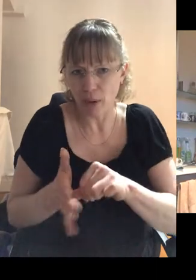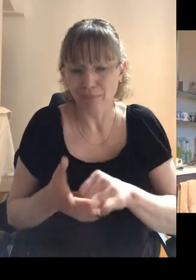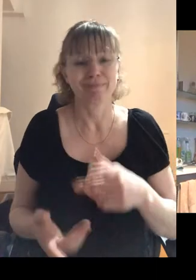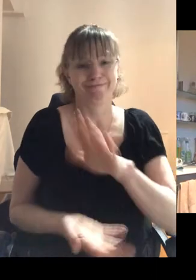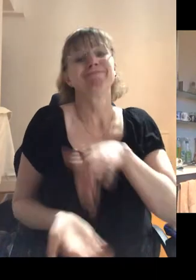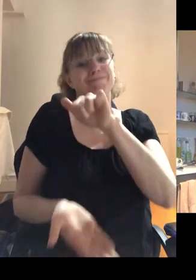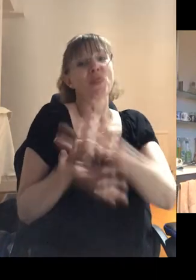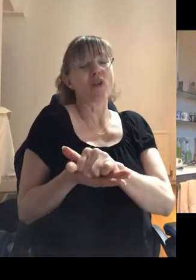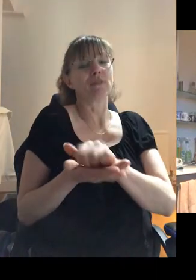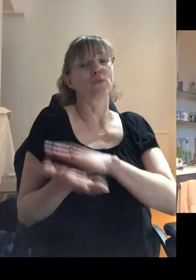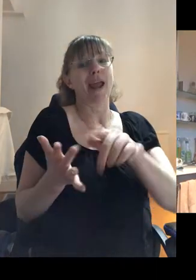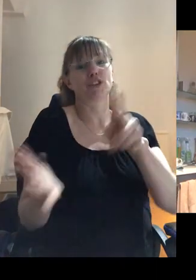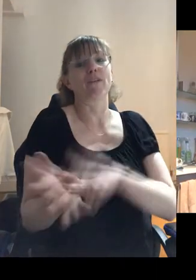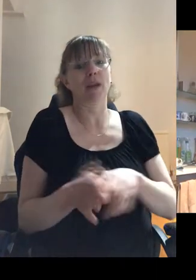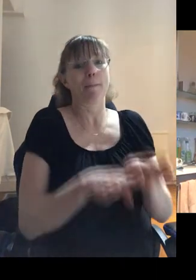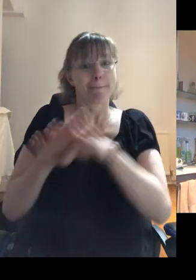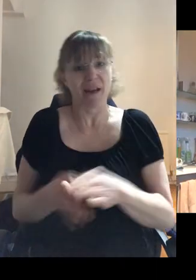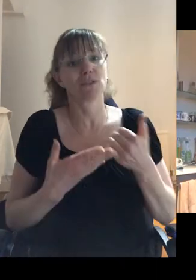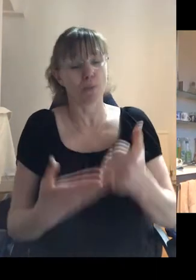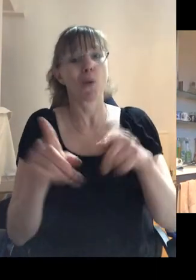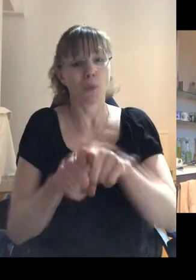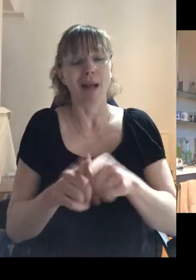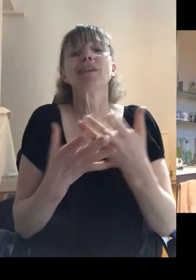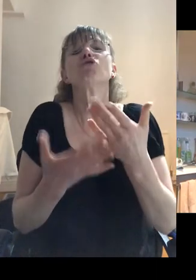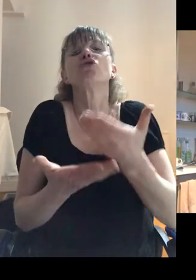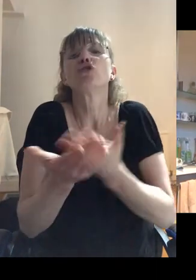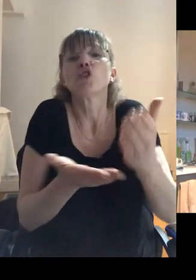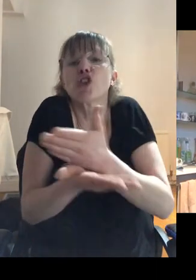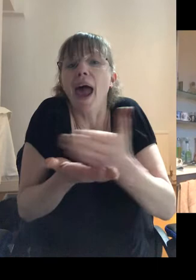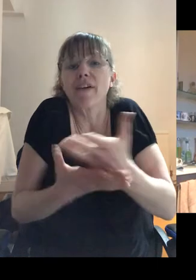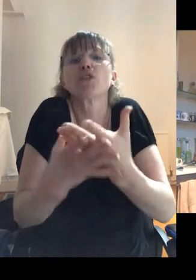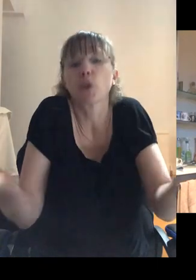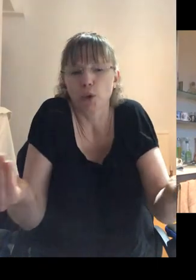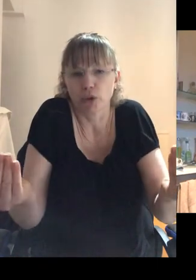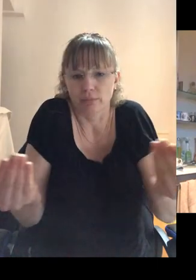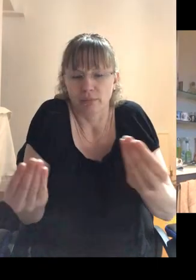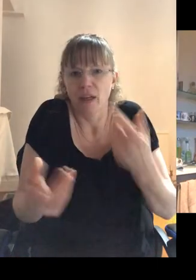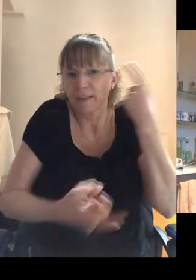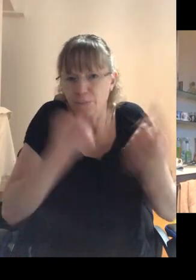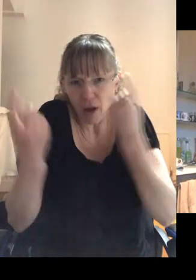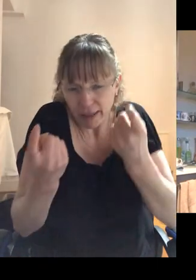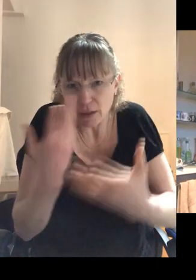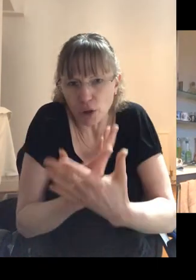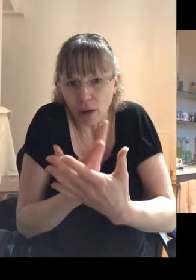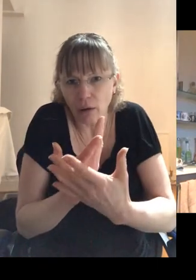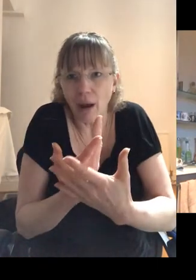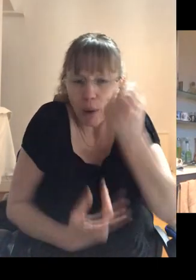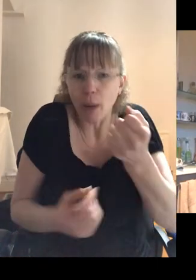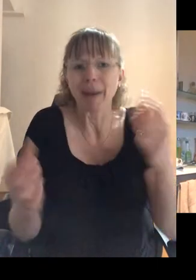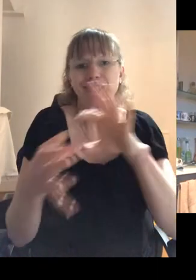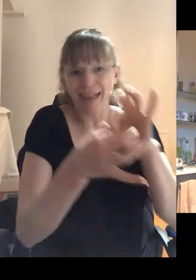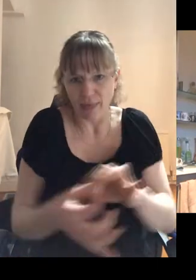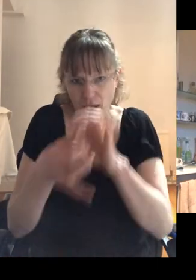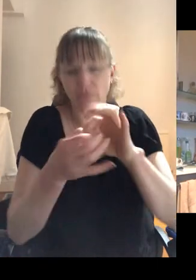exactly the right fit for HIV peer support. found as well, it's sharing the solutions and finding ways through together. And so that started in the